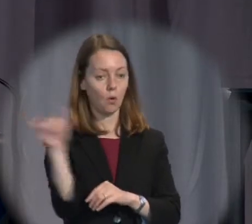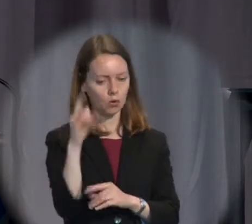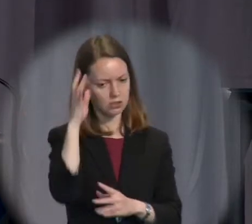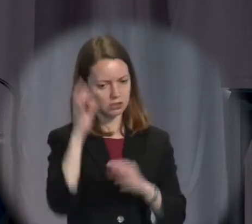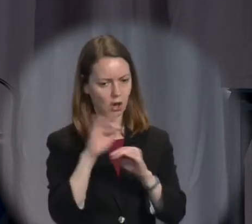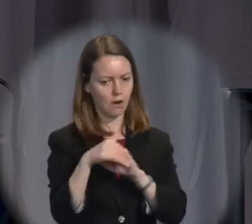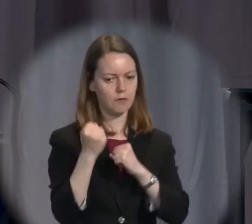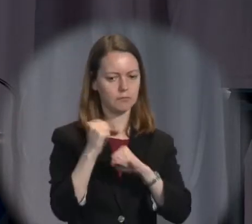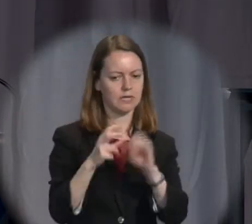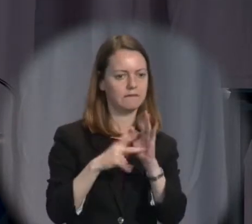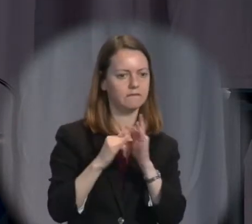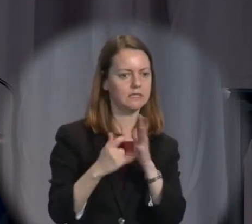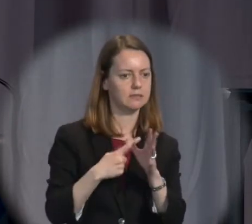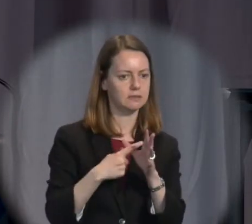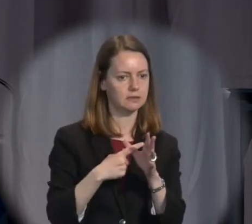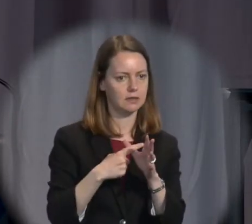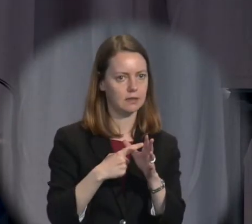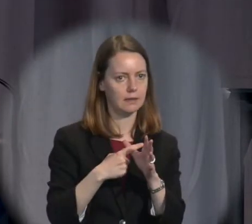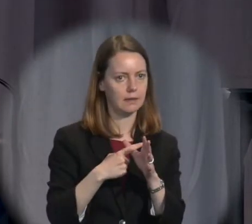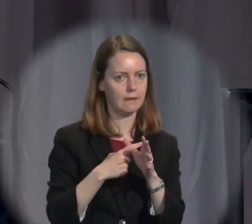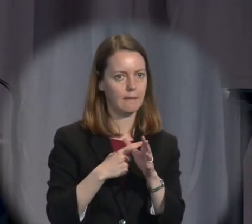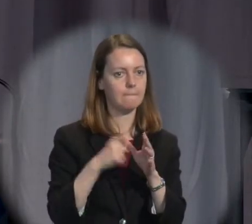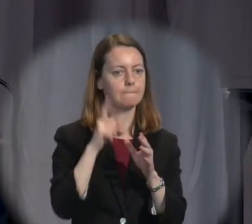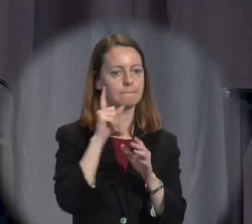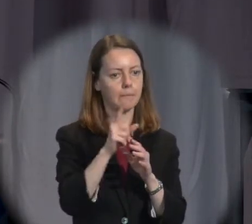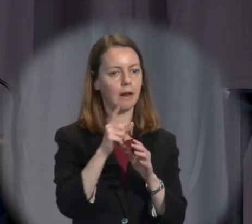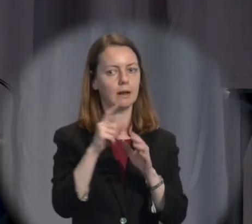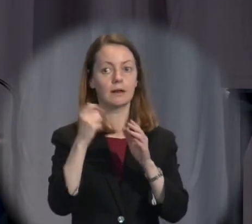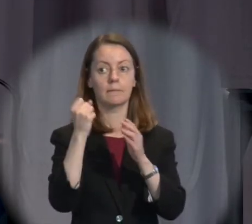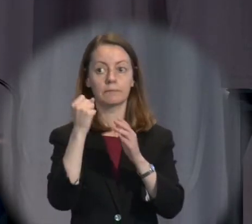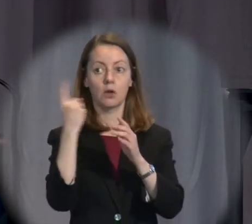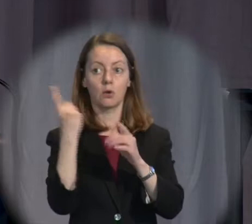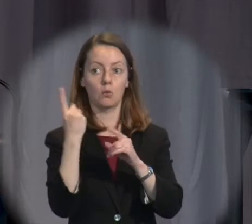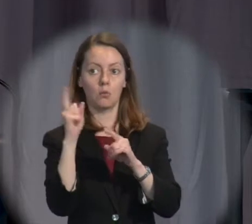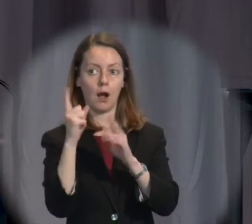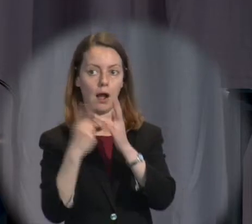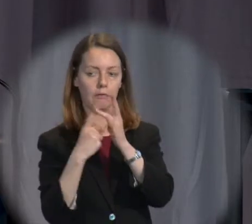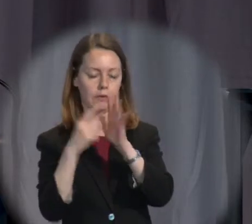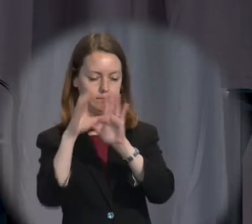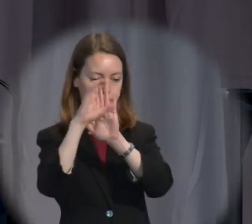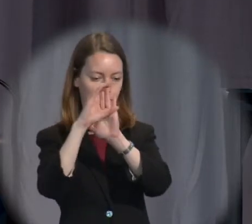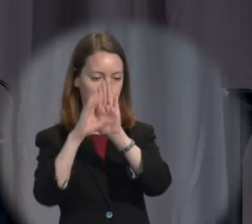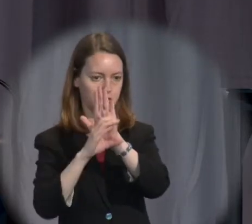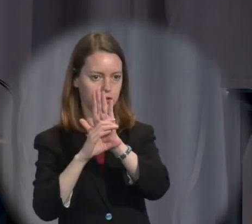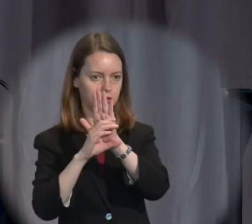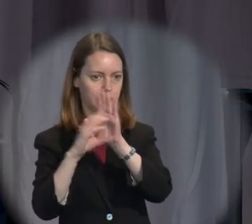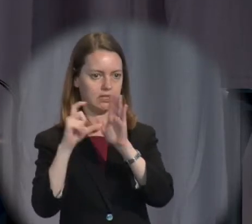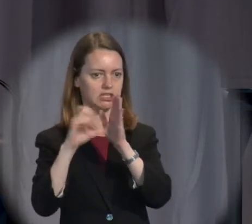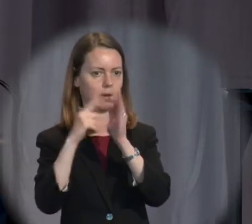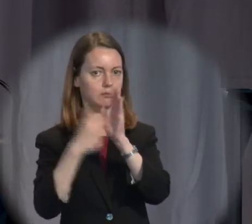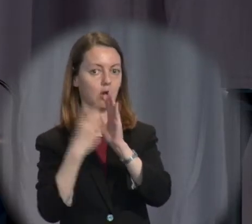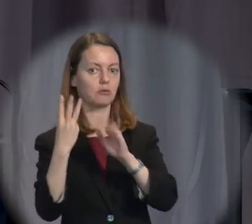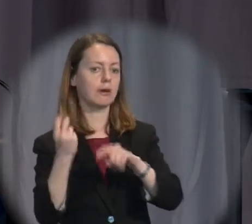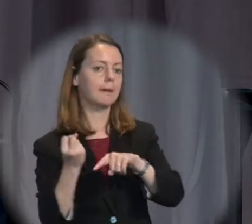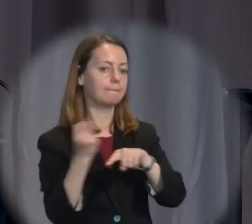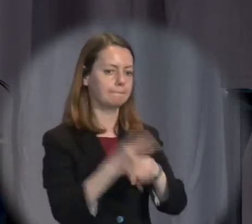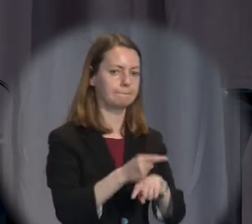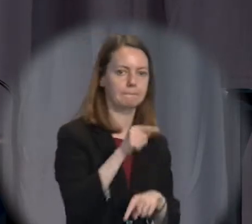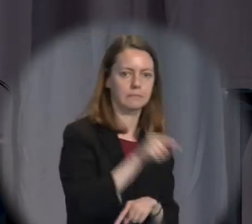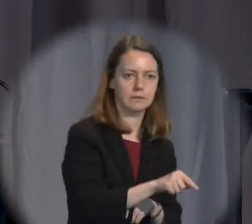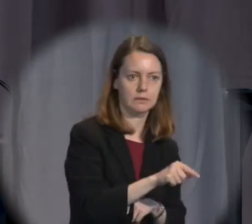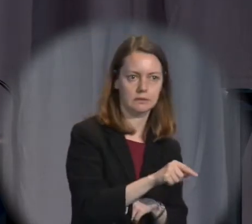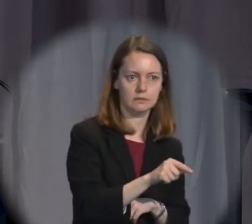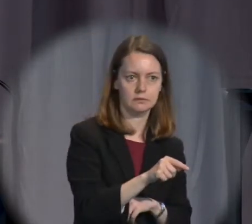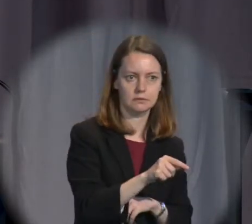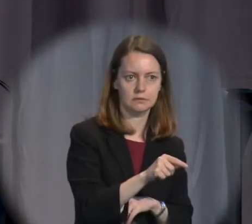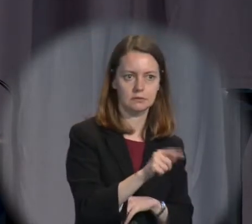discretion does not usurp the Chapter 3 constitutional provisions that reserve under the principle of the balance of power, of the